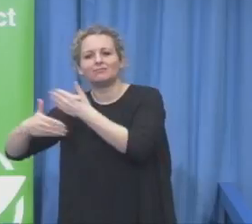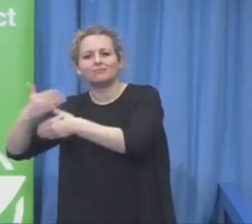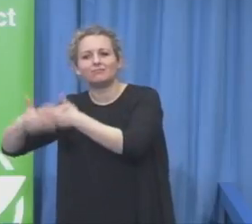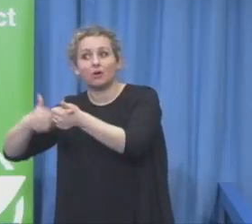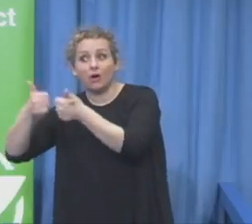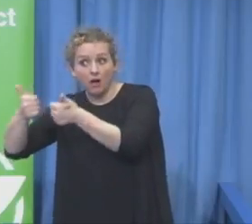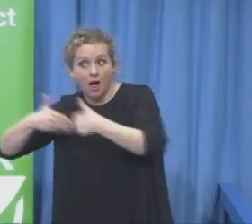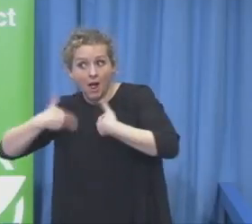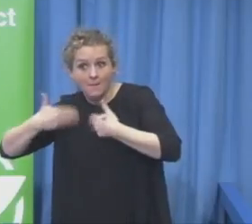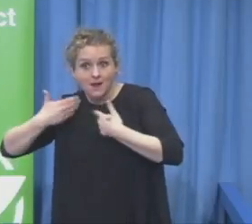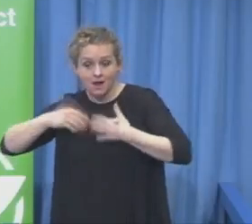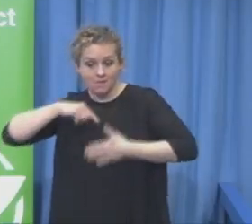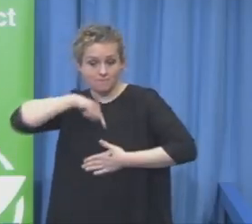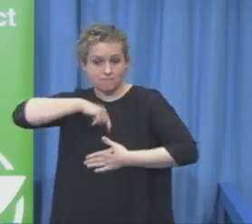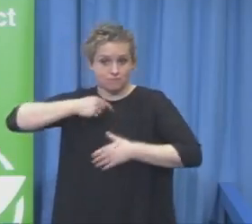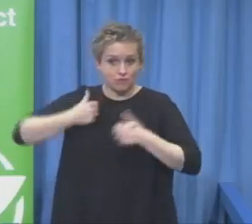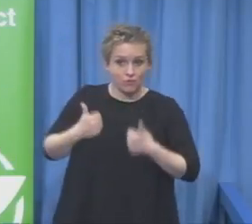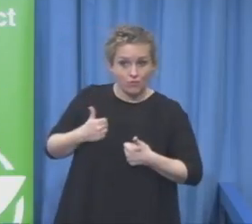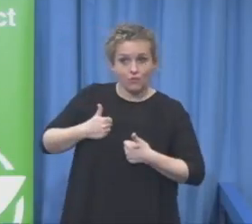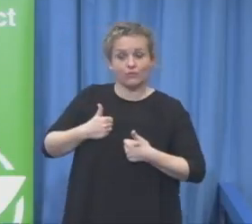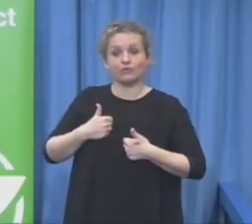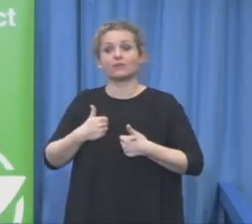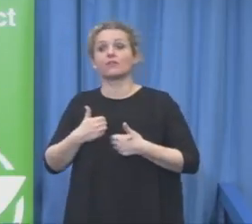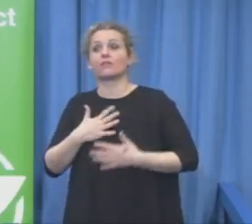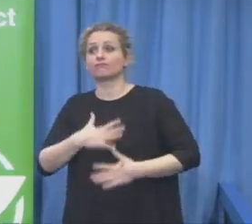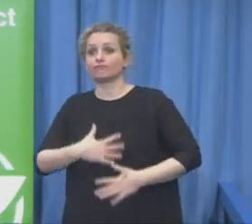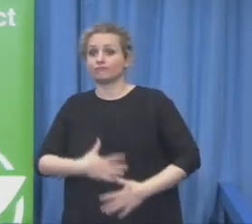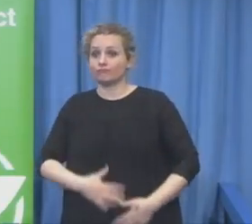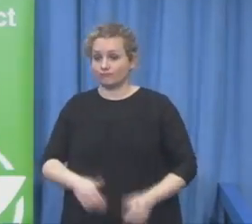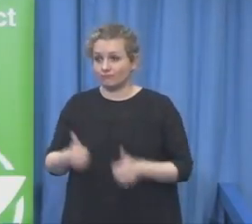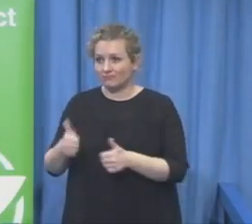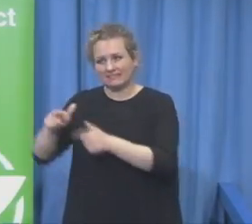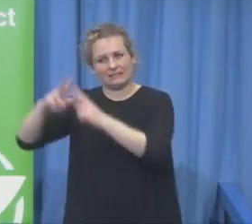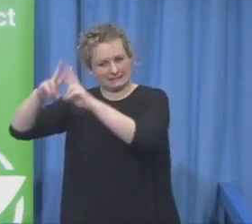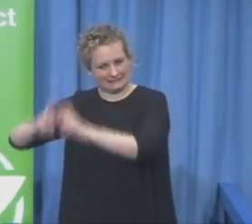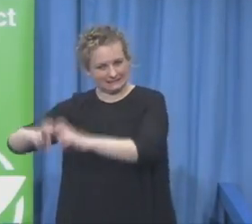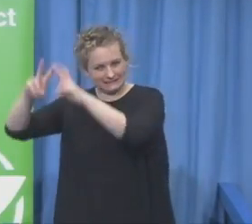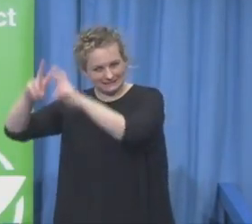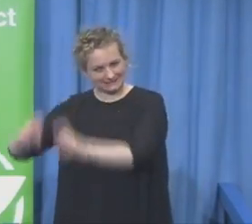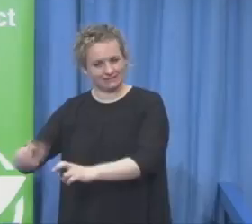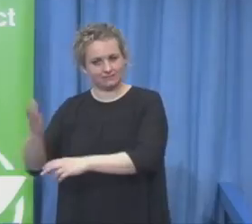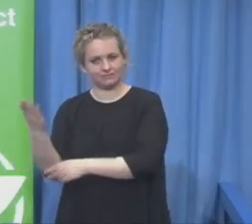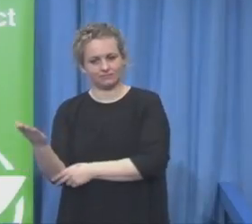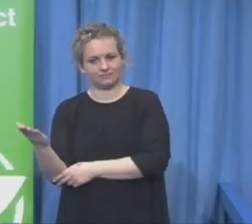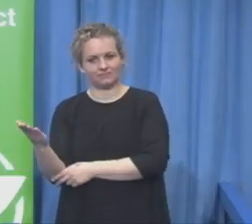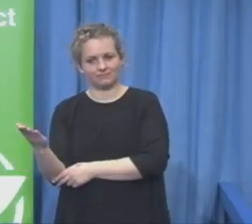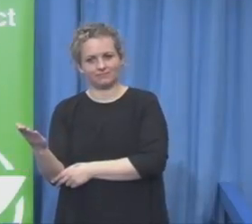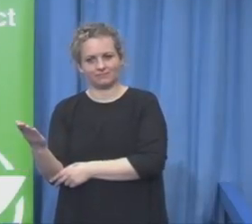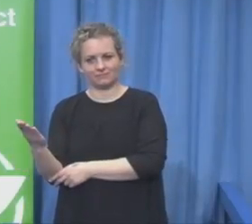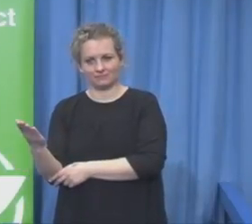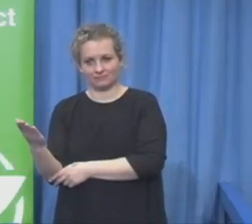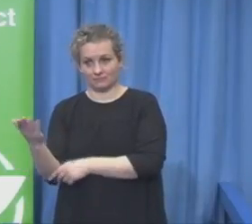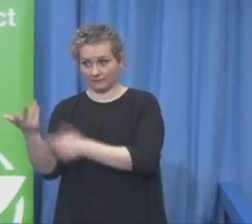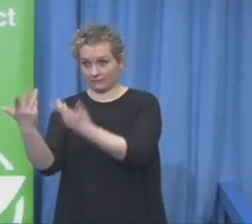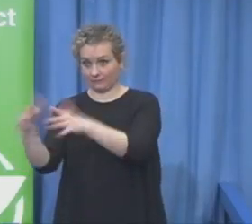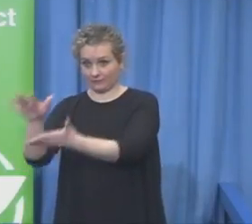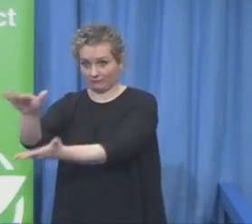poor job satisfaction in their vocational lives? So is the question we have to pose. Thank you very much. Jim, have you got anything to